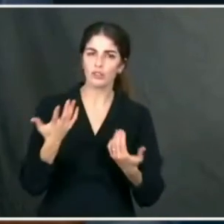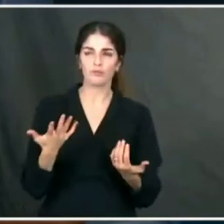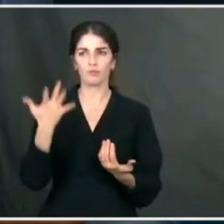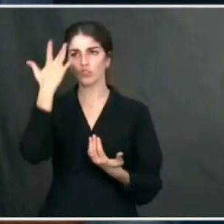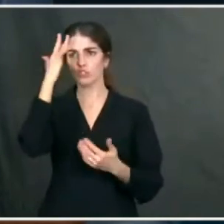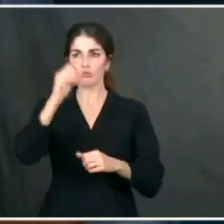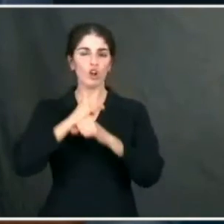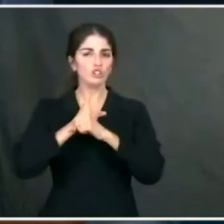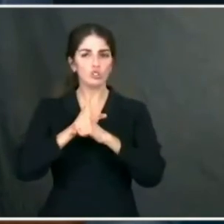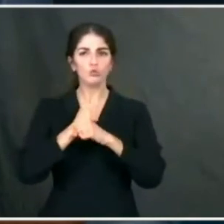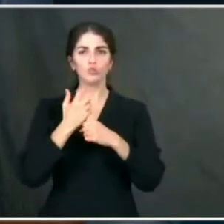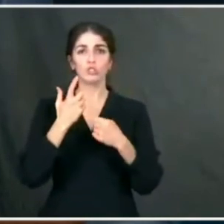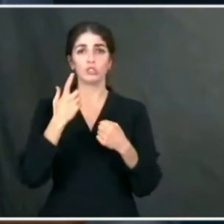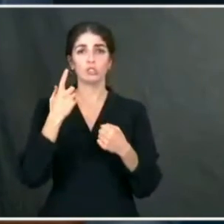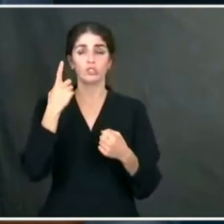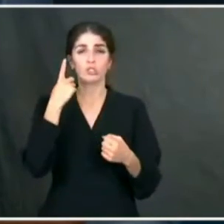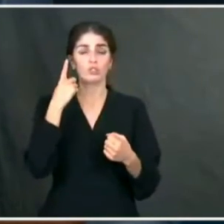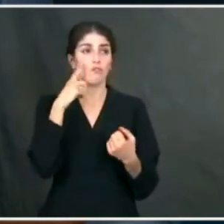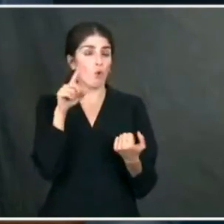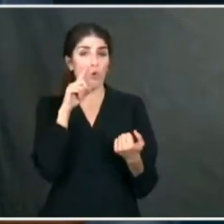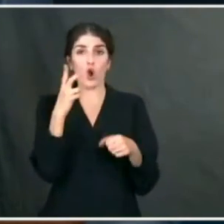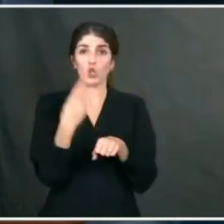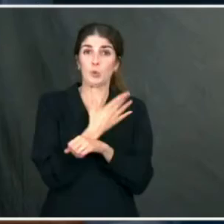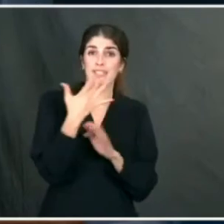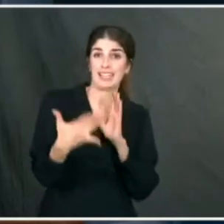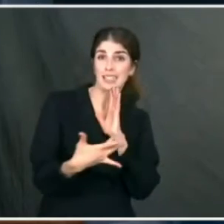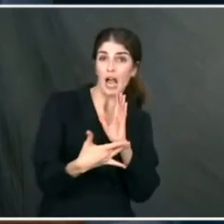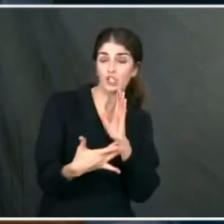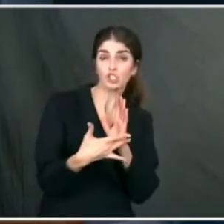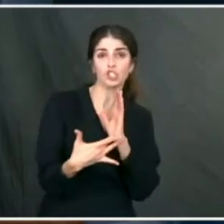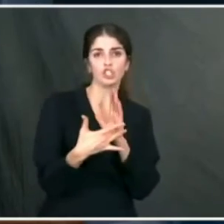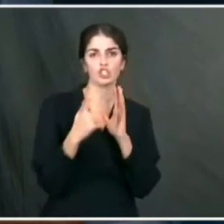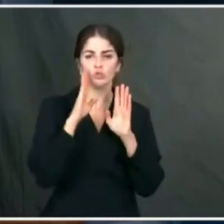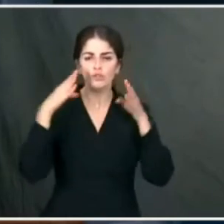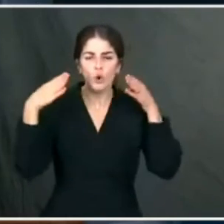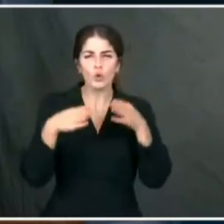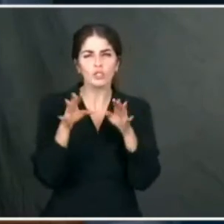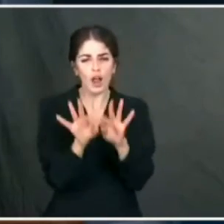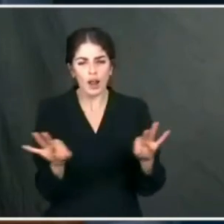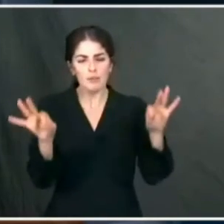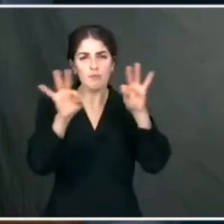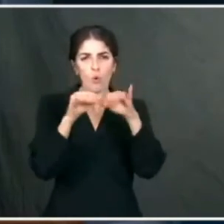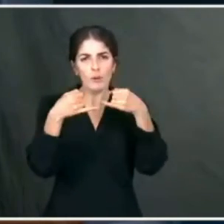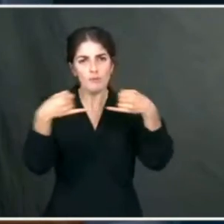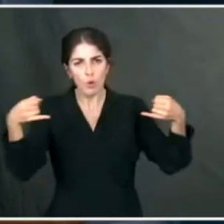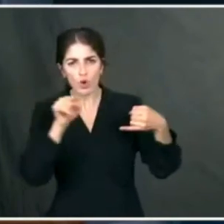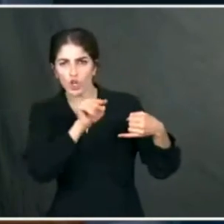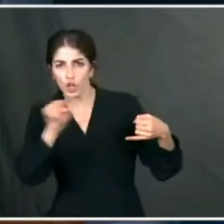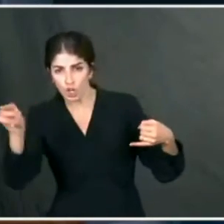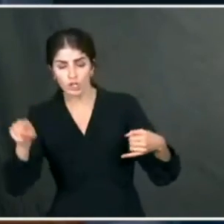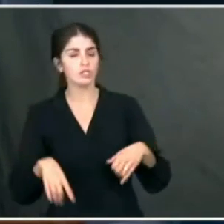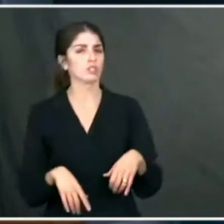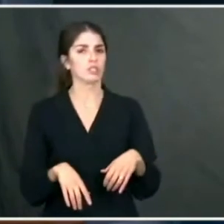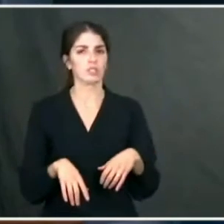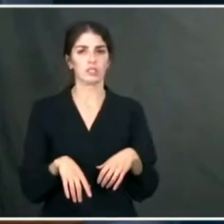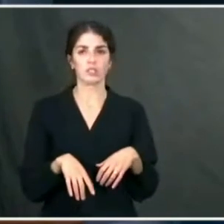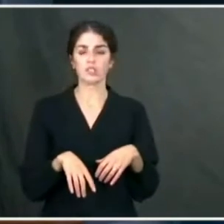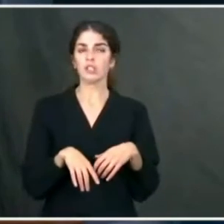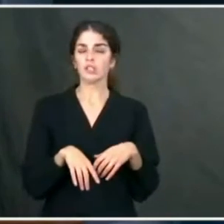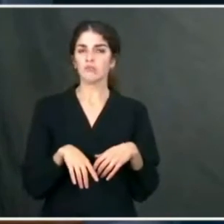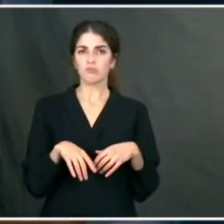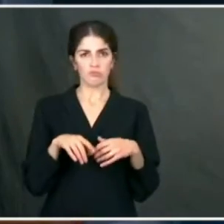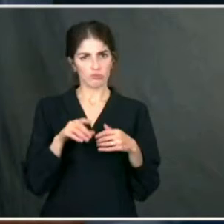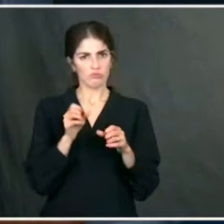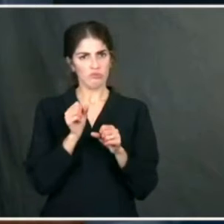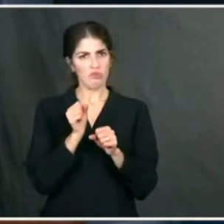and use technology to address key border crossings, address ports of entry more effectively and efficiently.